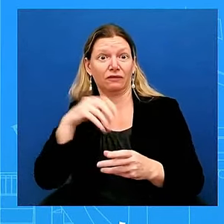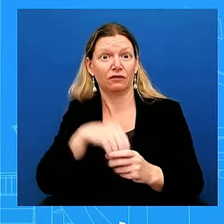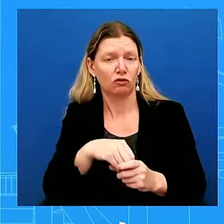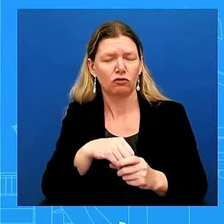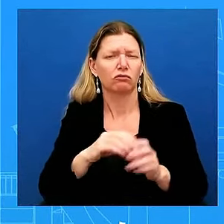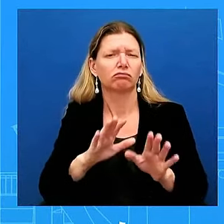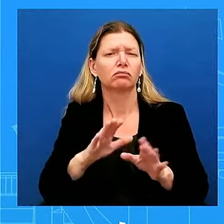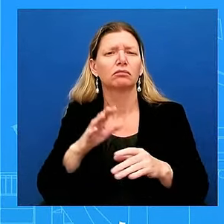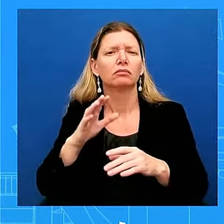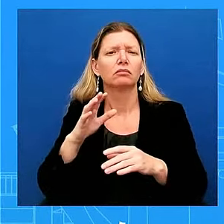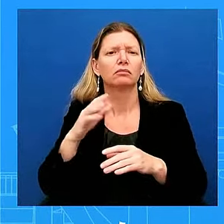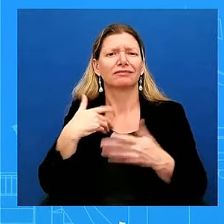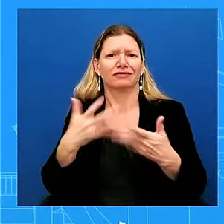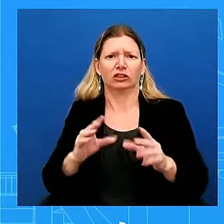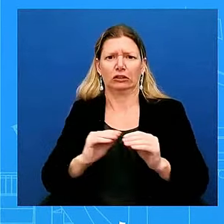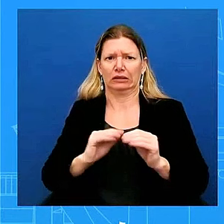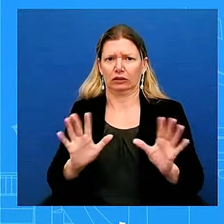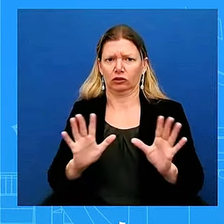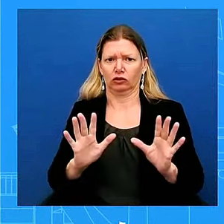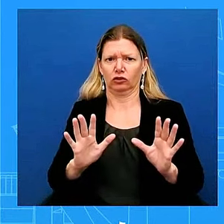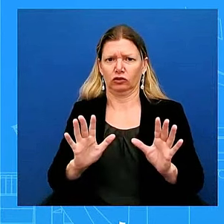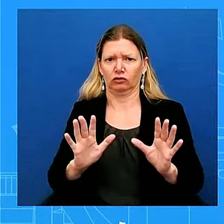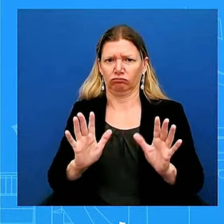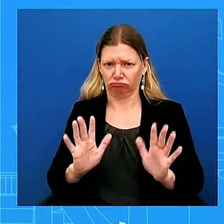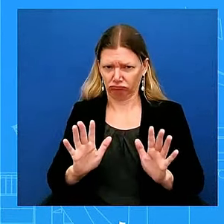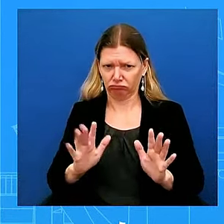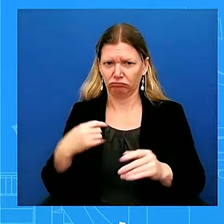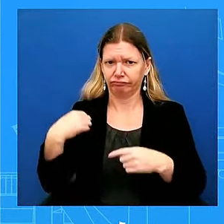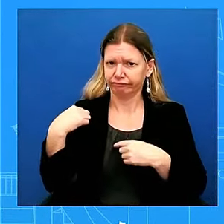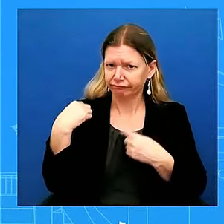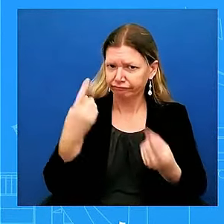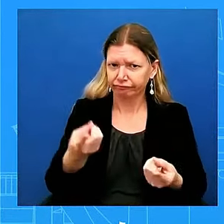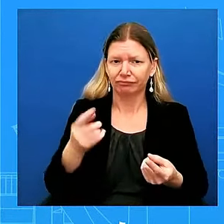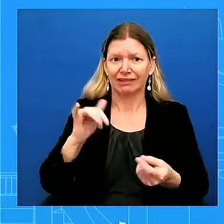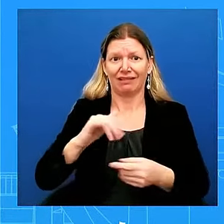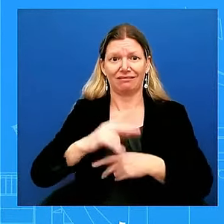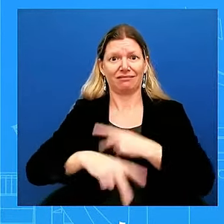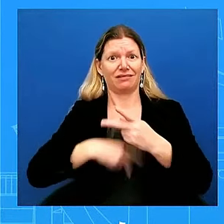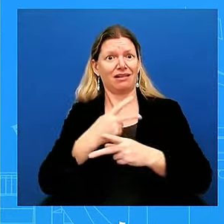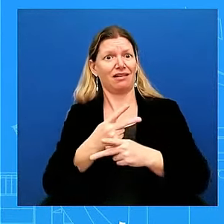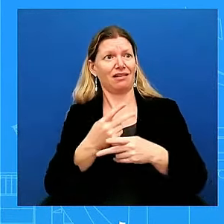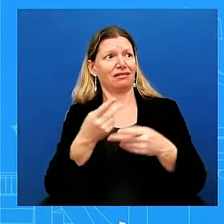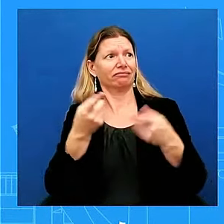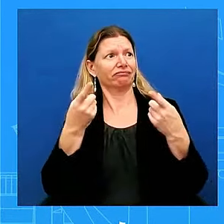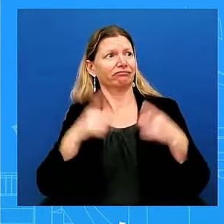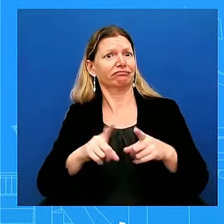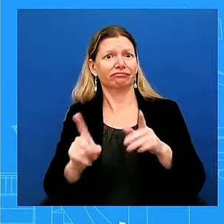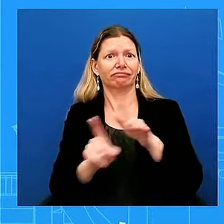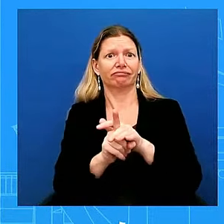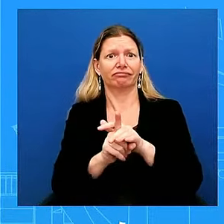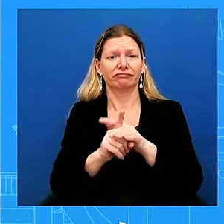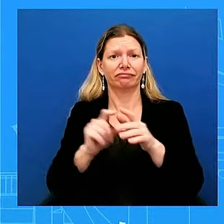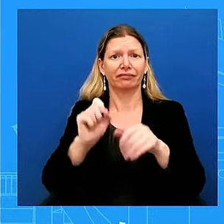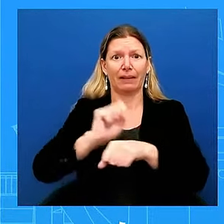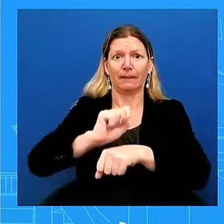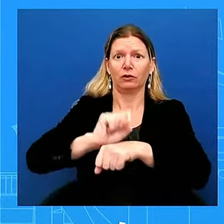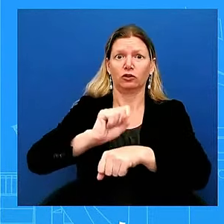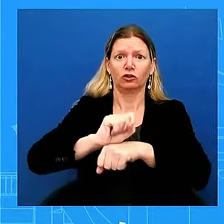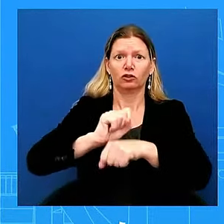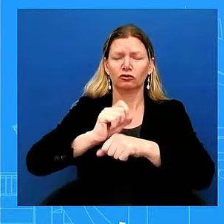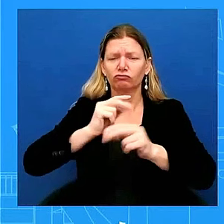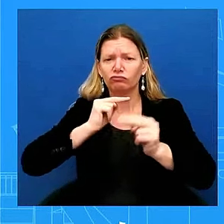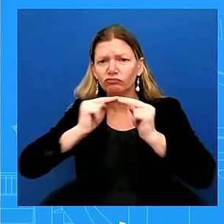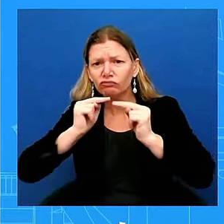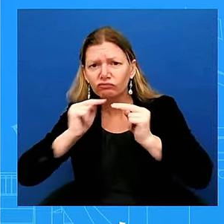We've been very clear when it comes to these types of moments here that labor – when it comes to negotiating. There needs to be – collective